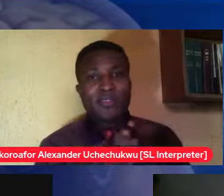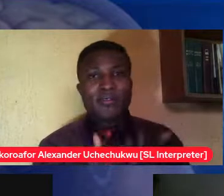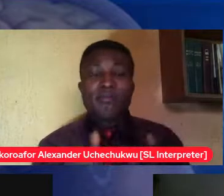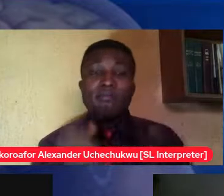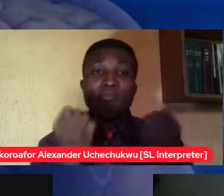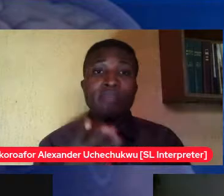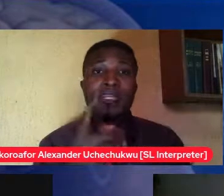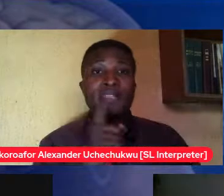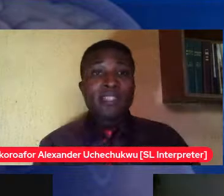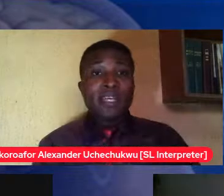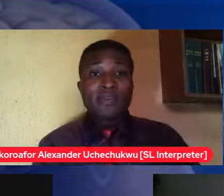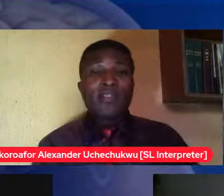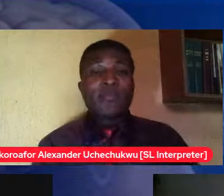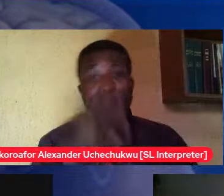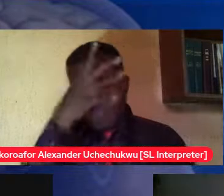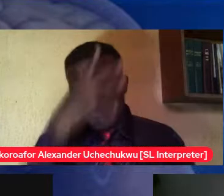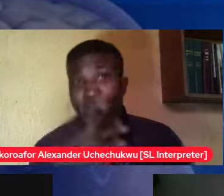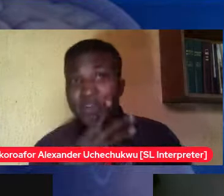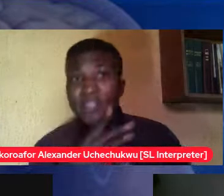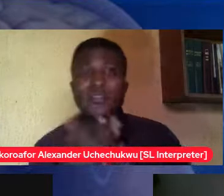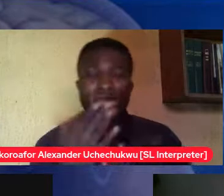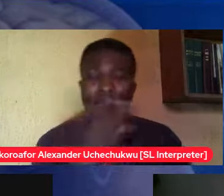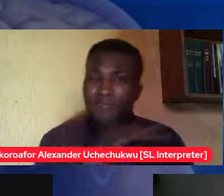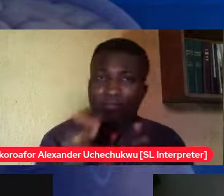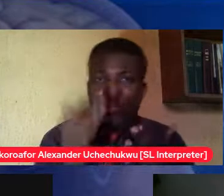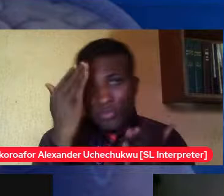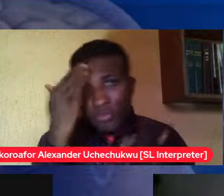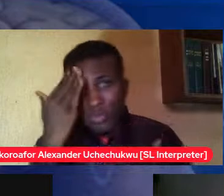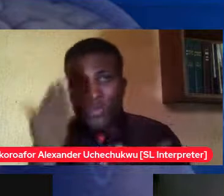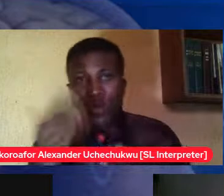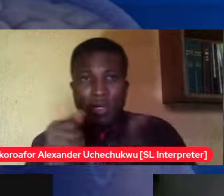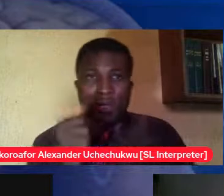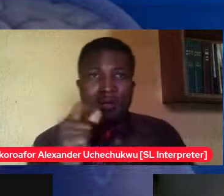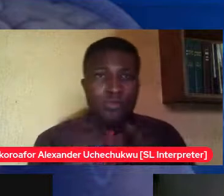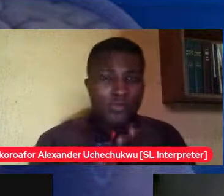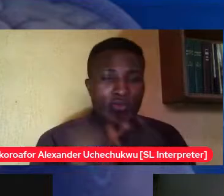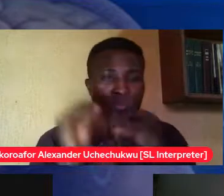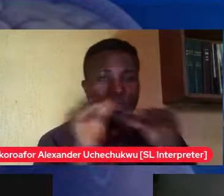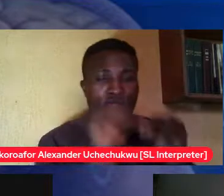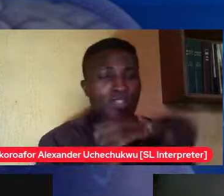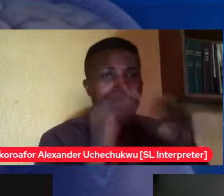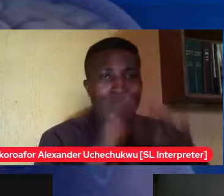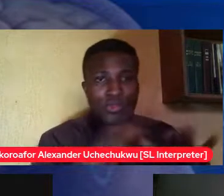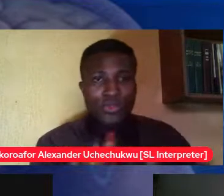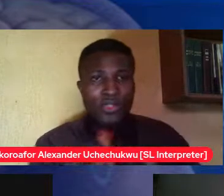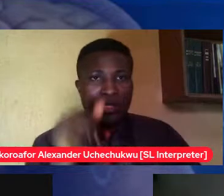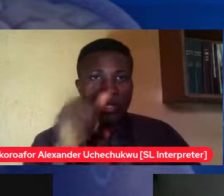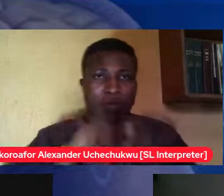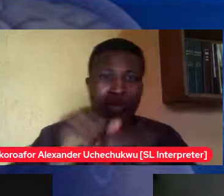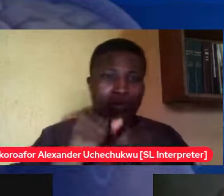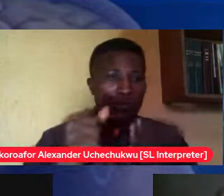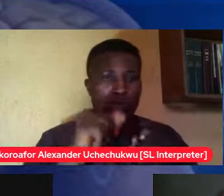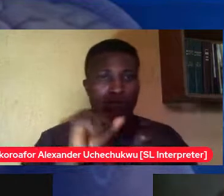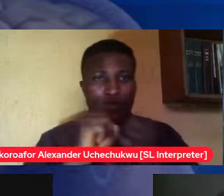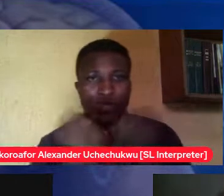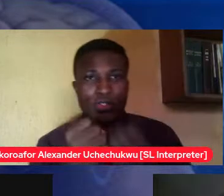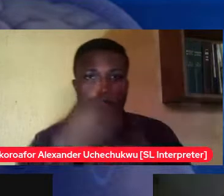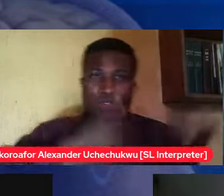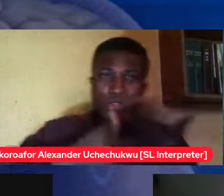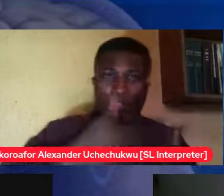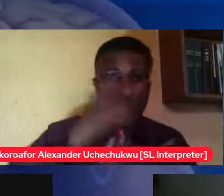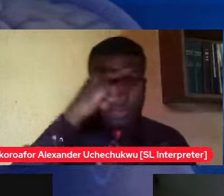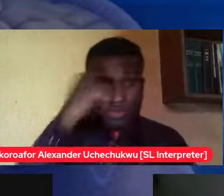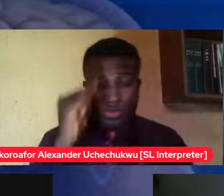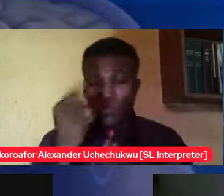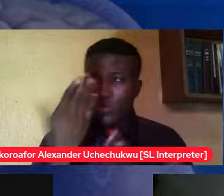children to have proper social lives is that they're too they are too concerned about their own comfort and their own images that they